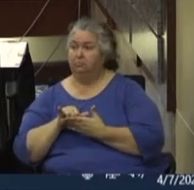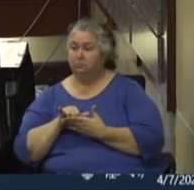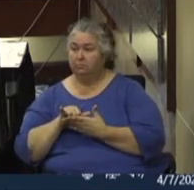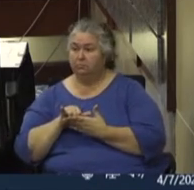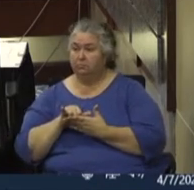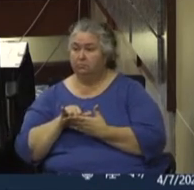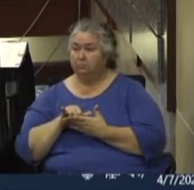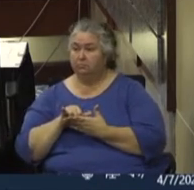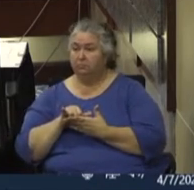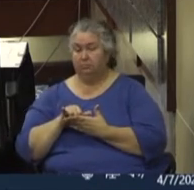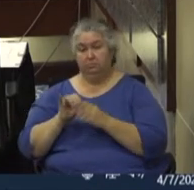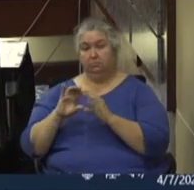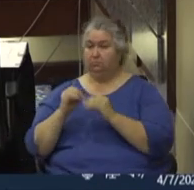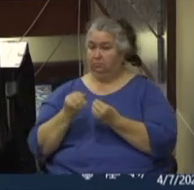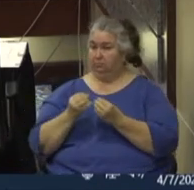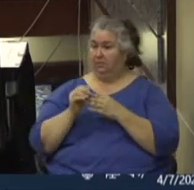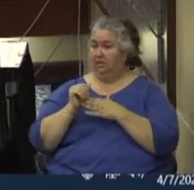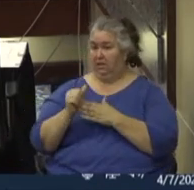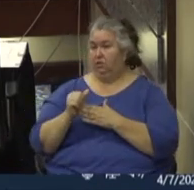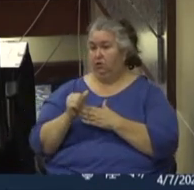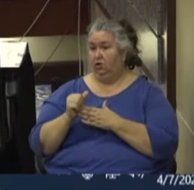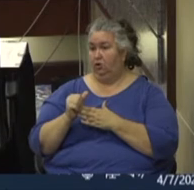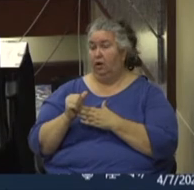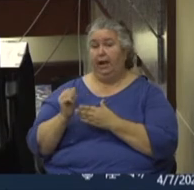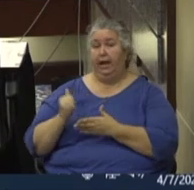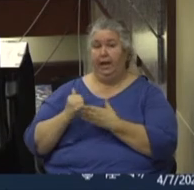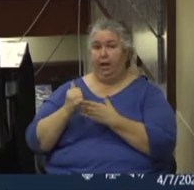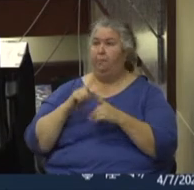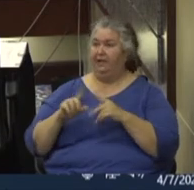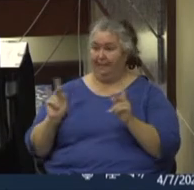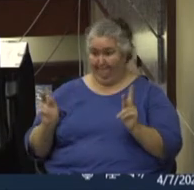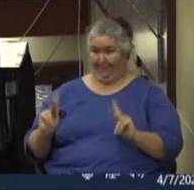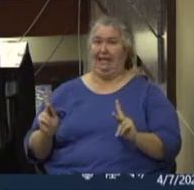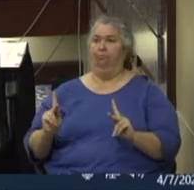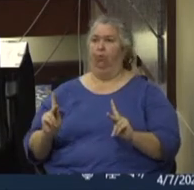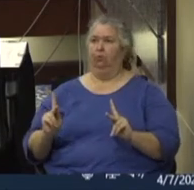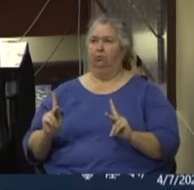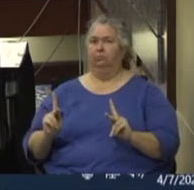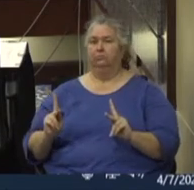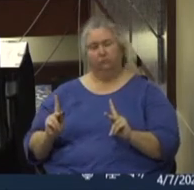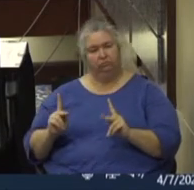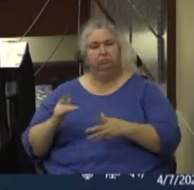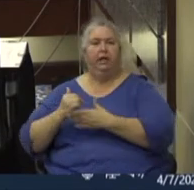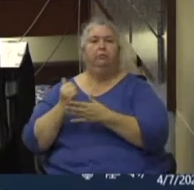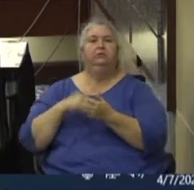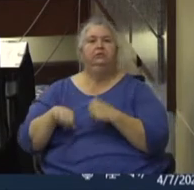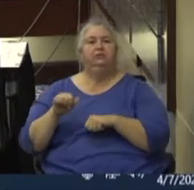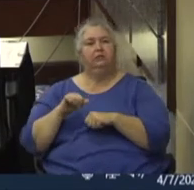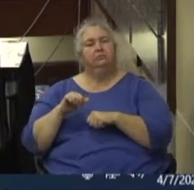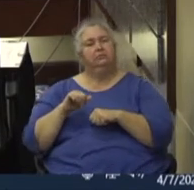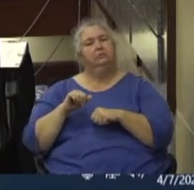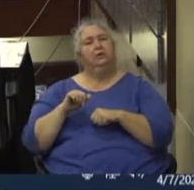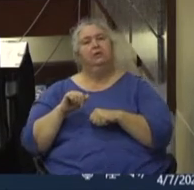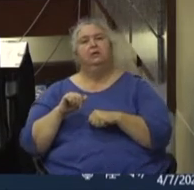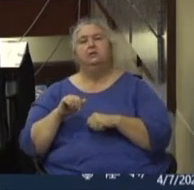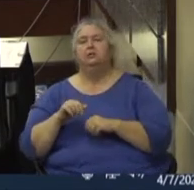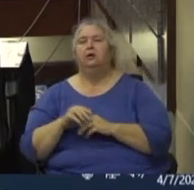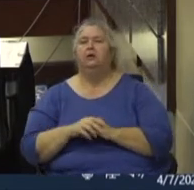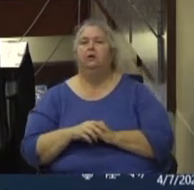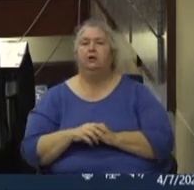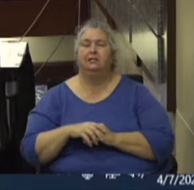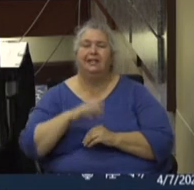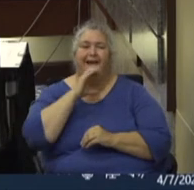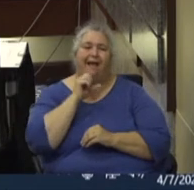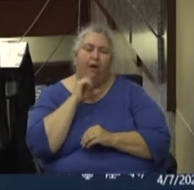uh, organizations and leadership stepped up, but the people just kind of wrapped their arms around each other and got that worked out. Um, elder care, started